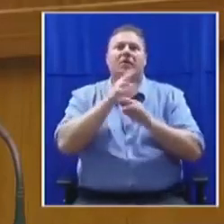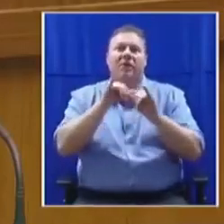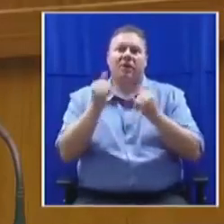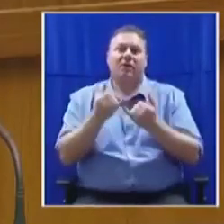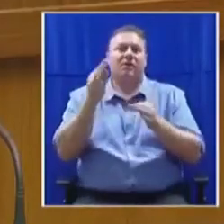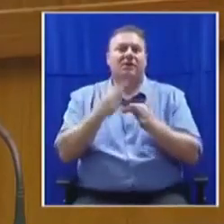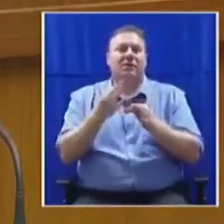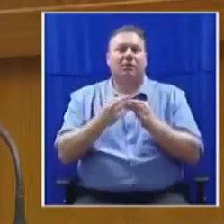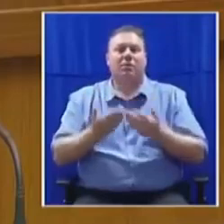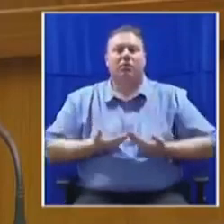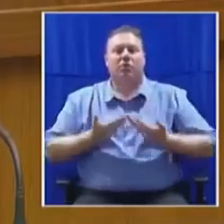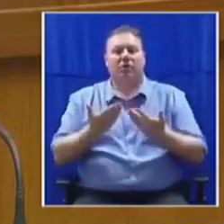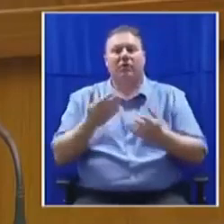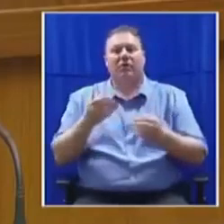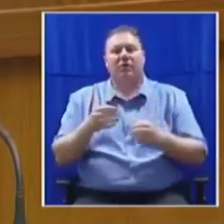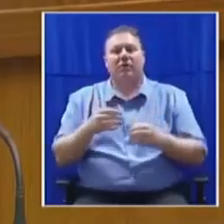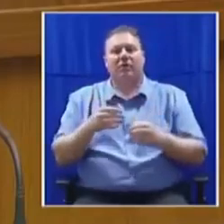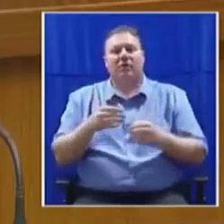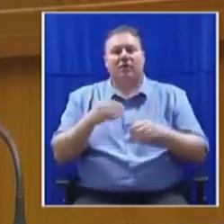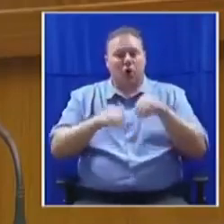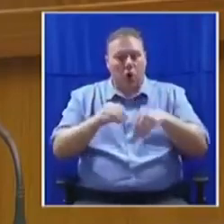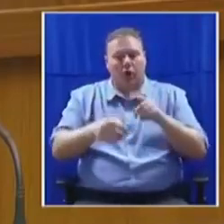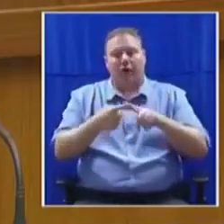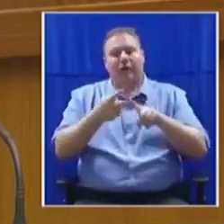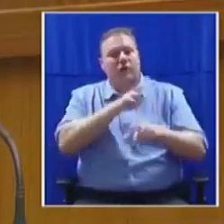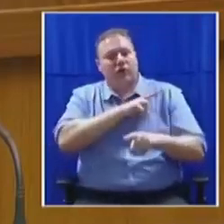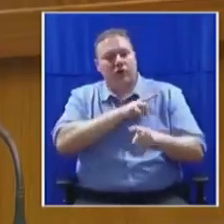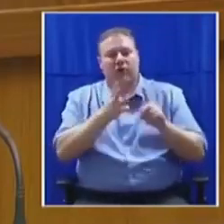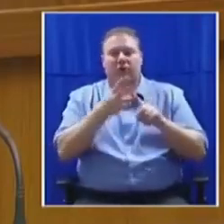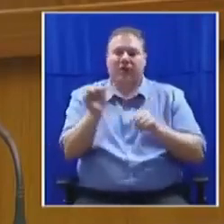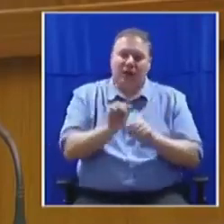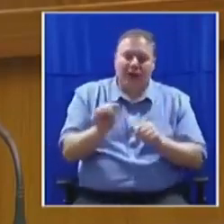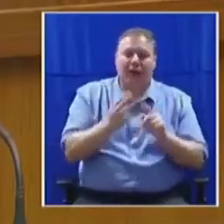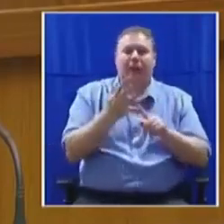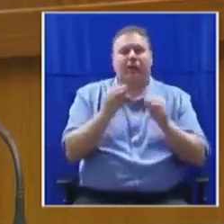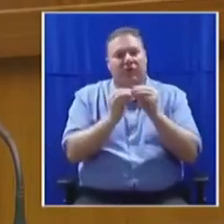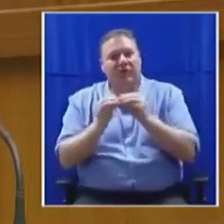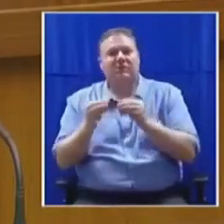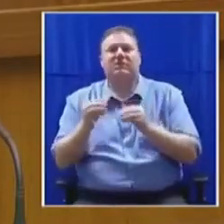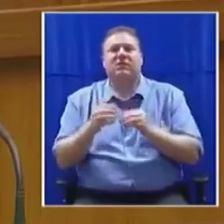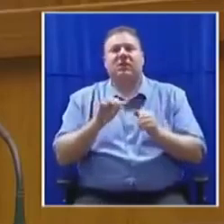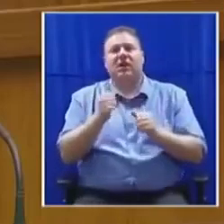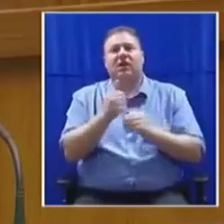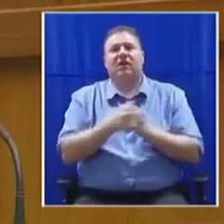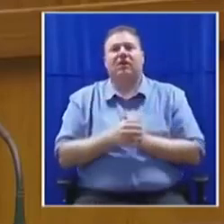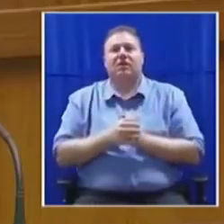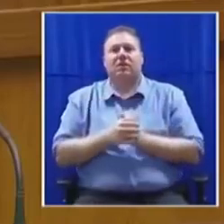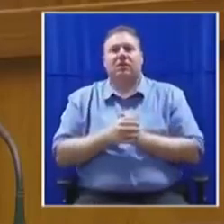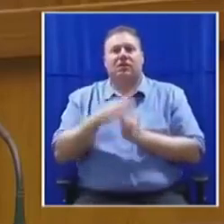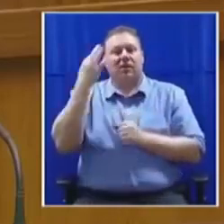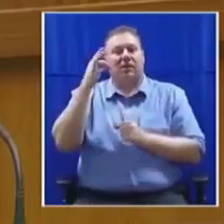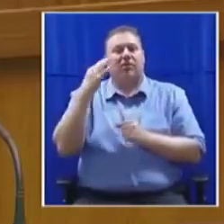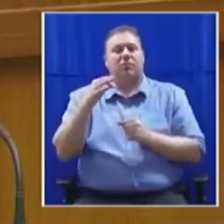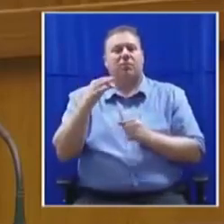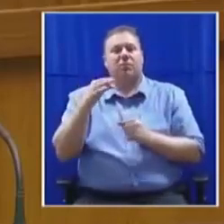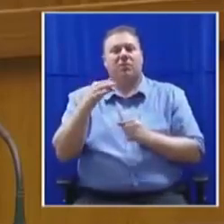services such as security, gardening, traveling, cleaning, general maintenance and other services. Government and state-owned companies